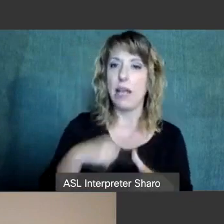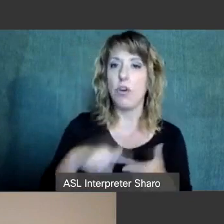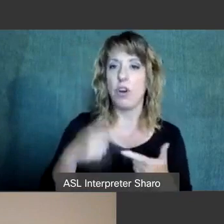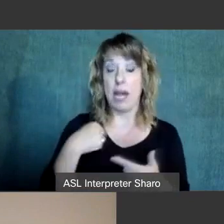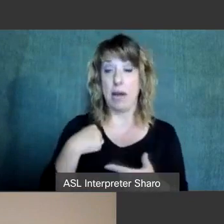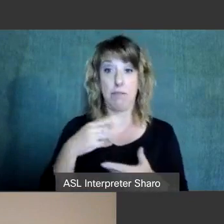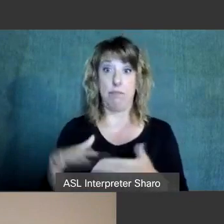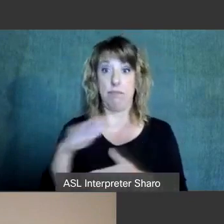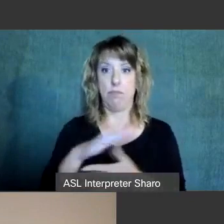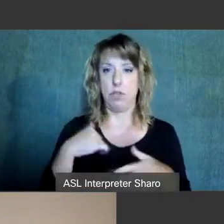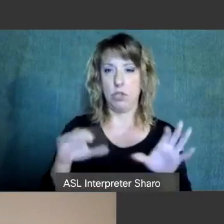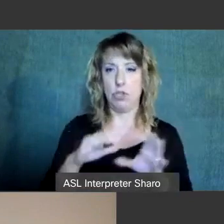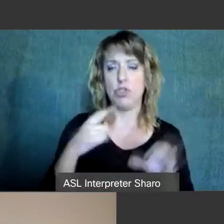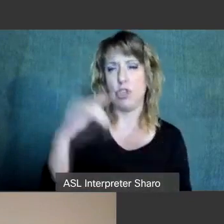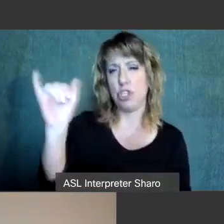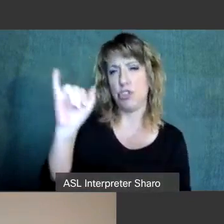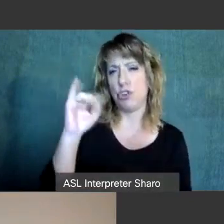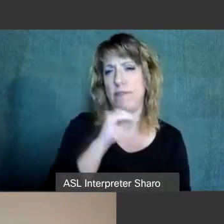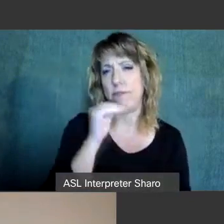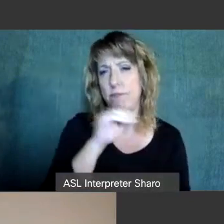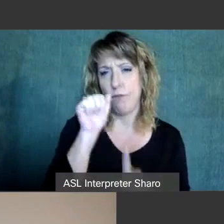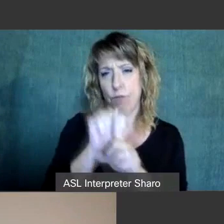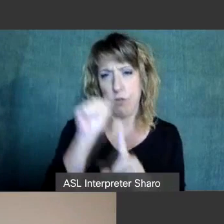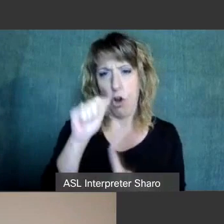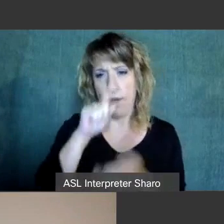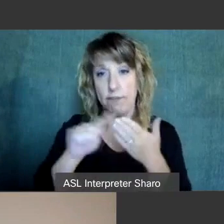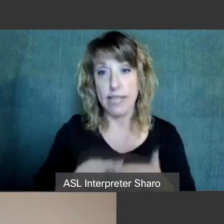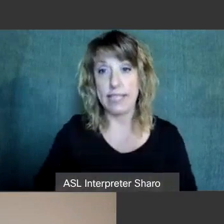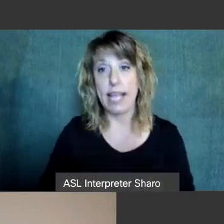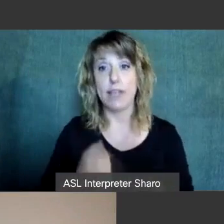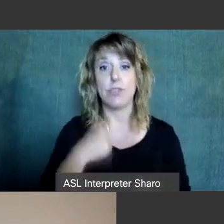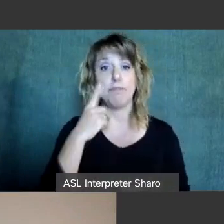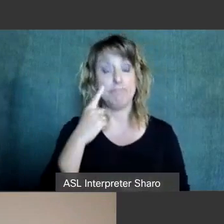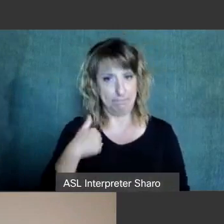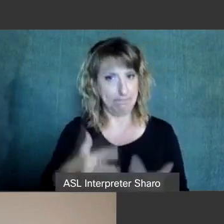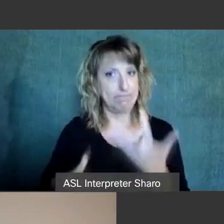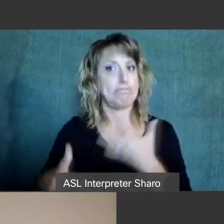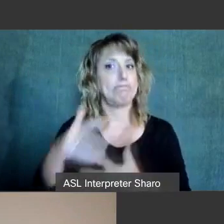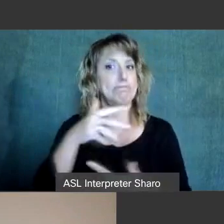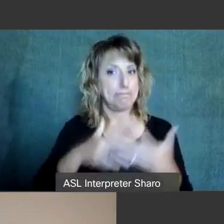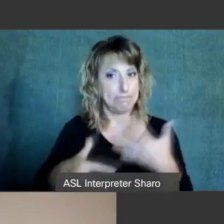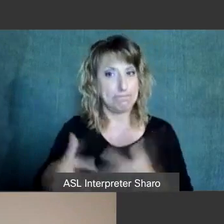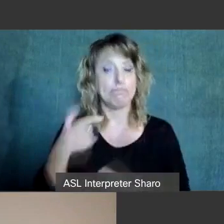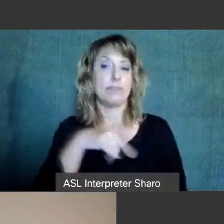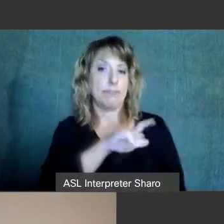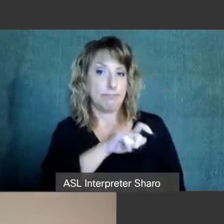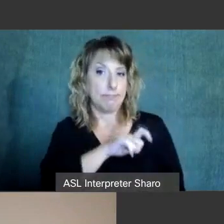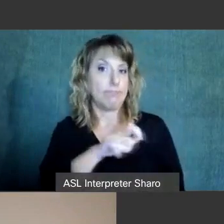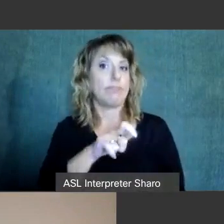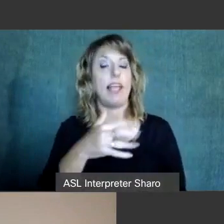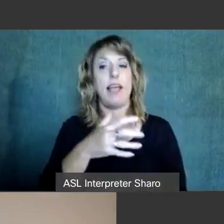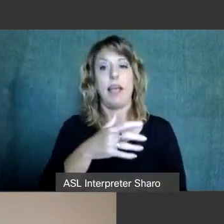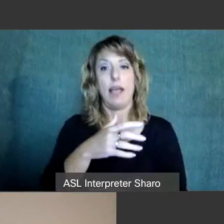And so I've had, again, a generous amount of interactions with police officers and law enforcement.